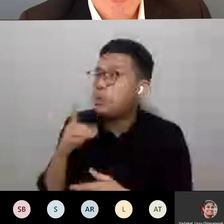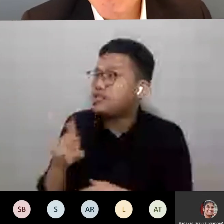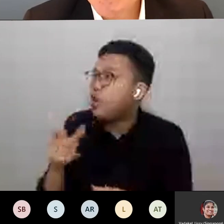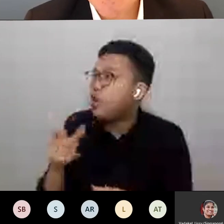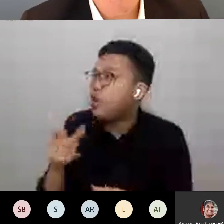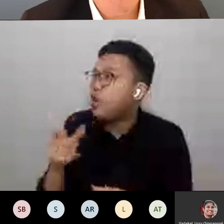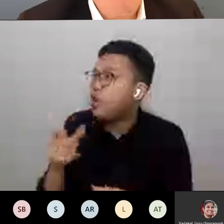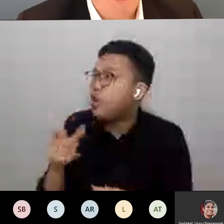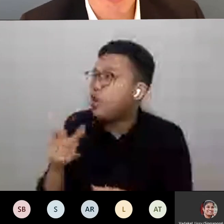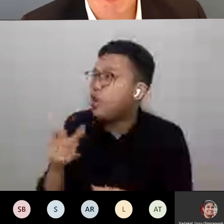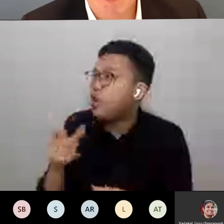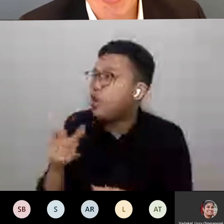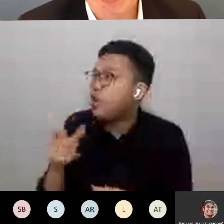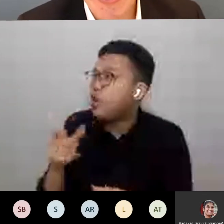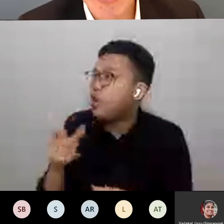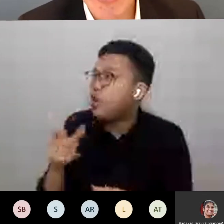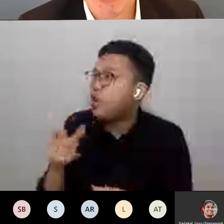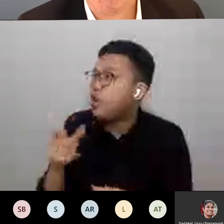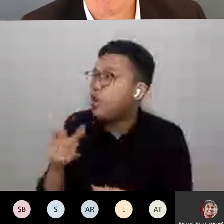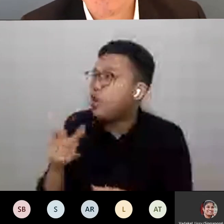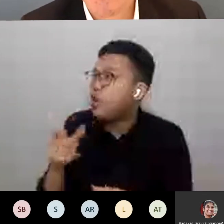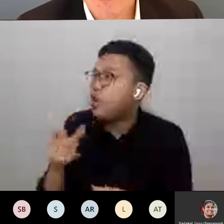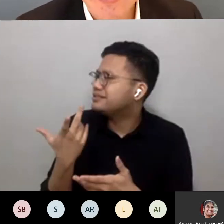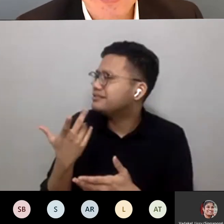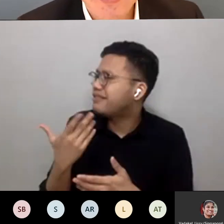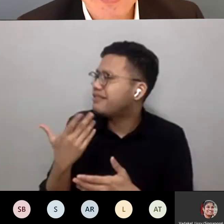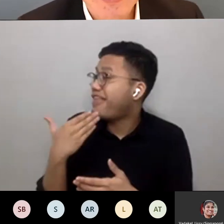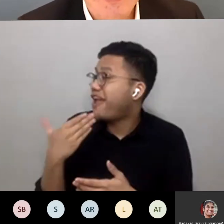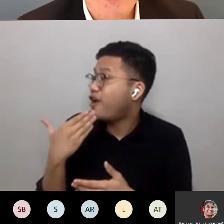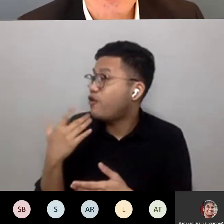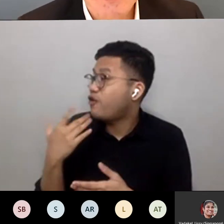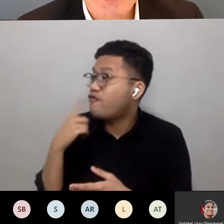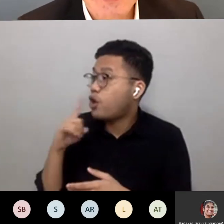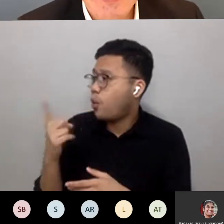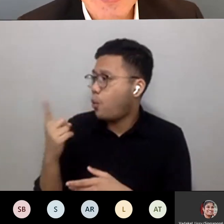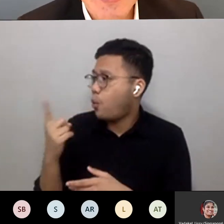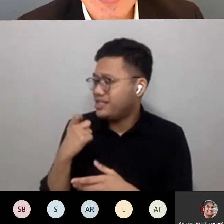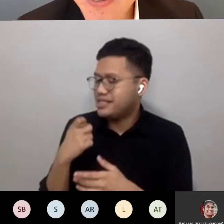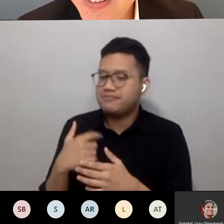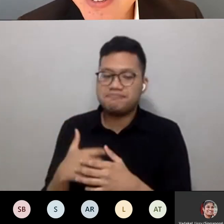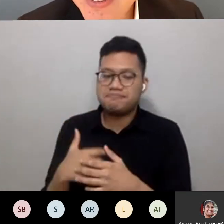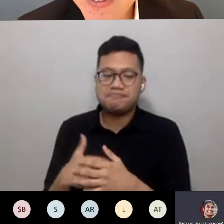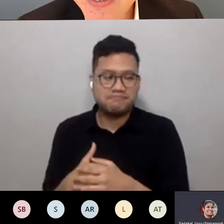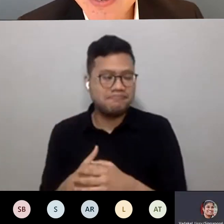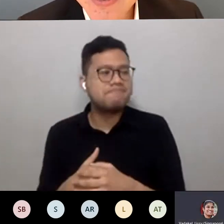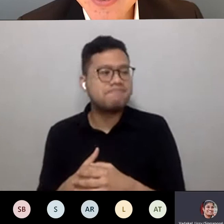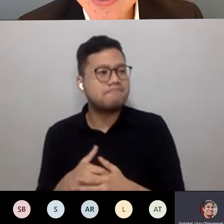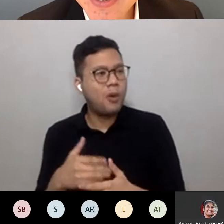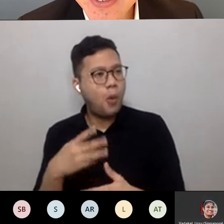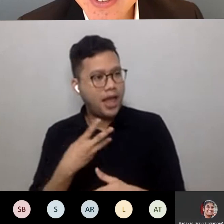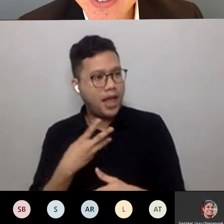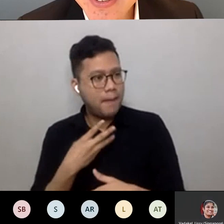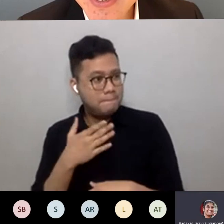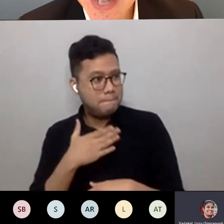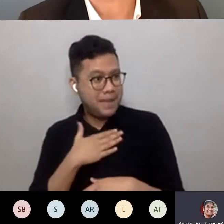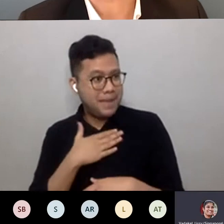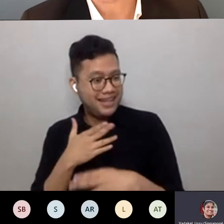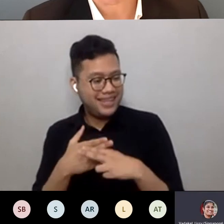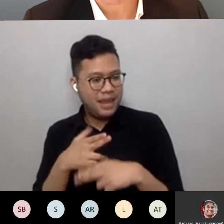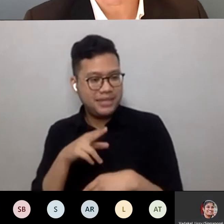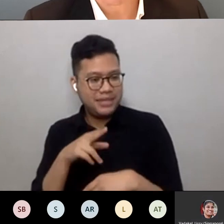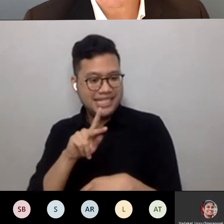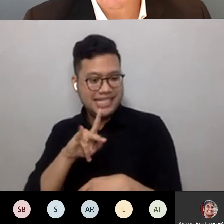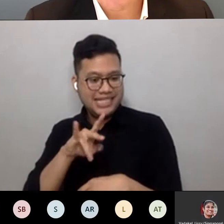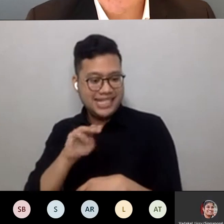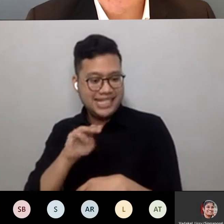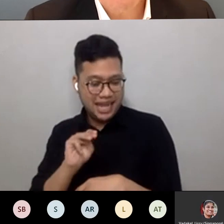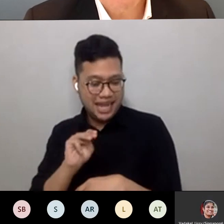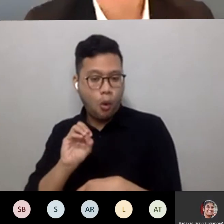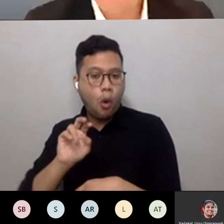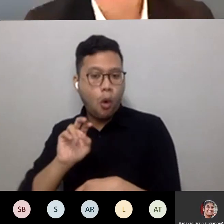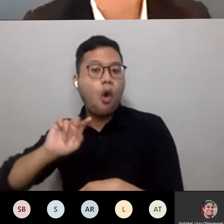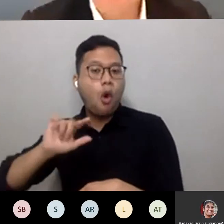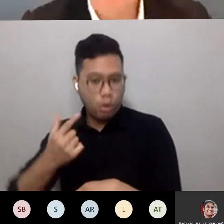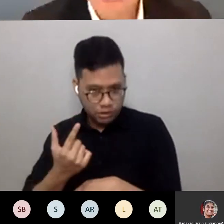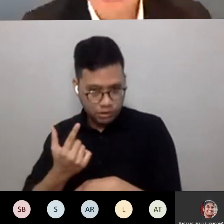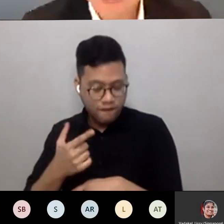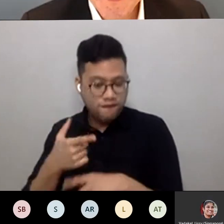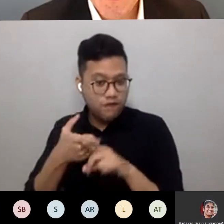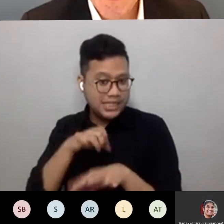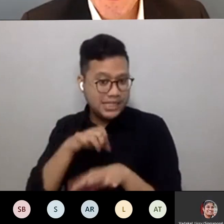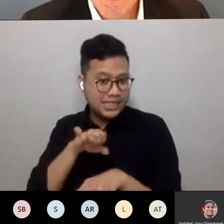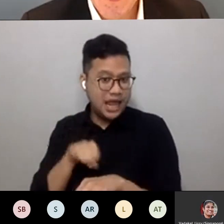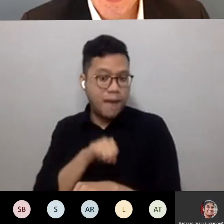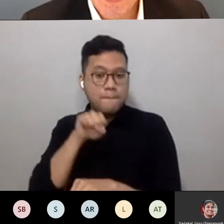that was a very good question. Thank you. Welcome. Hi. My name is Kim Ong, St. And,